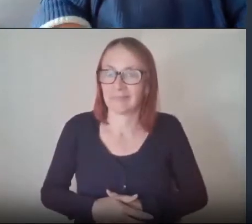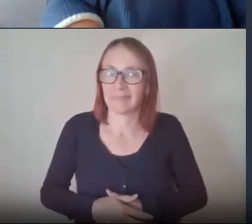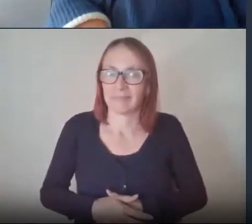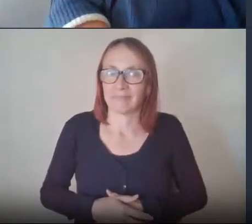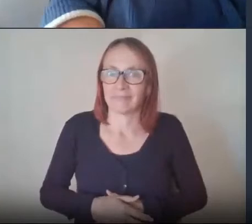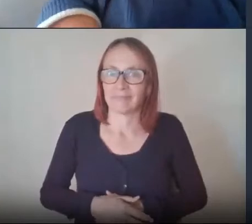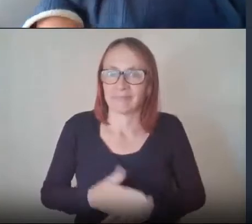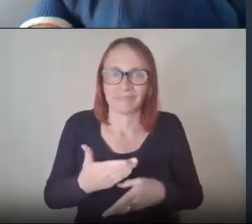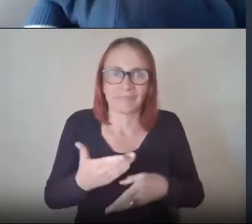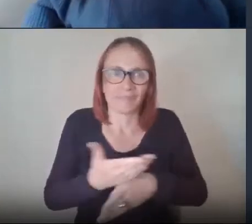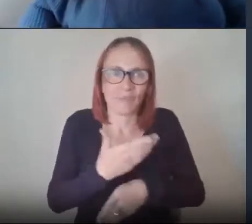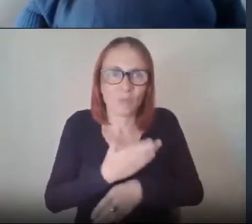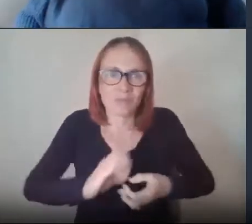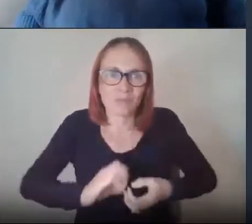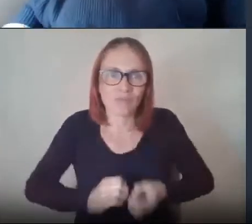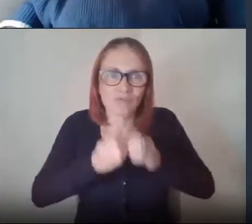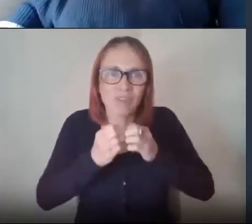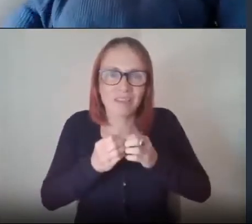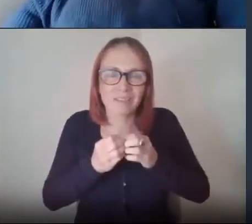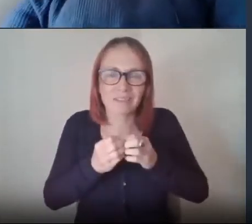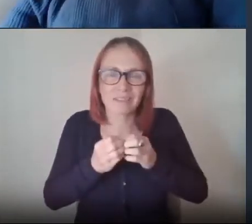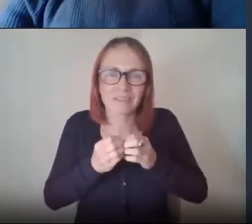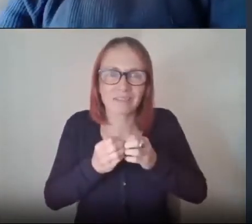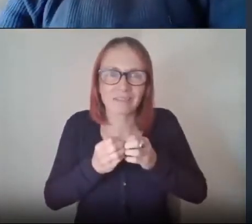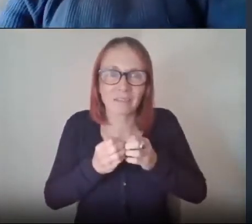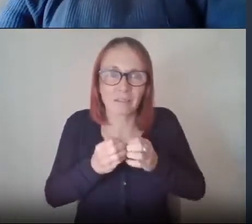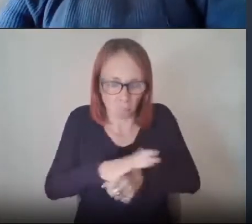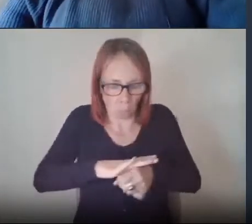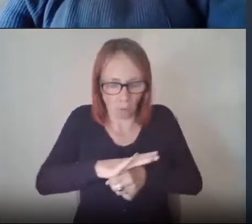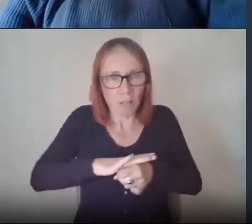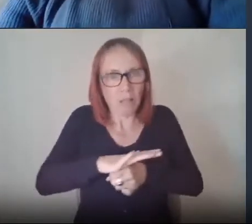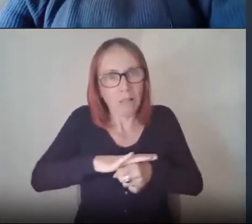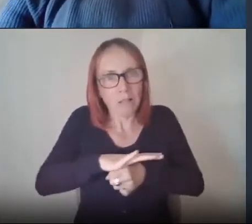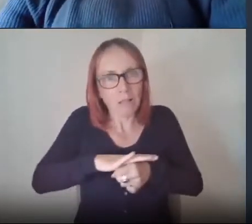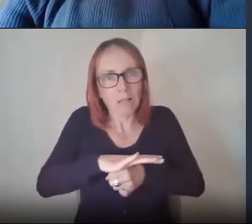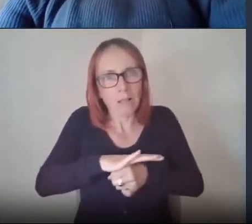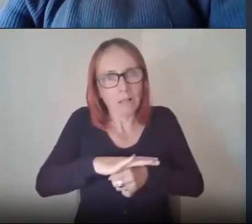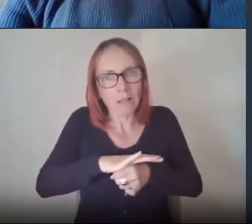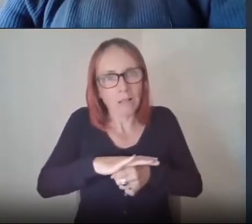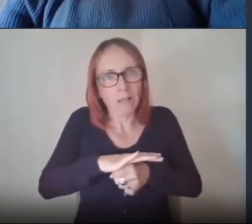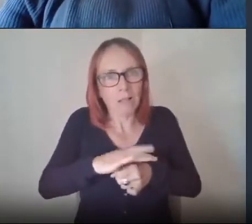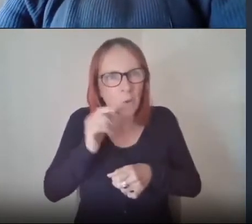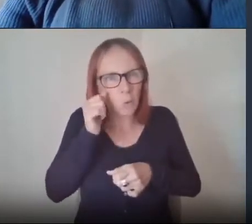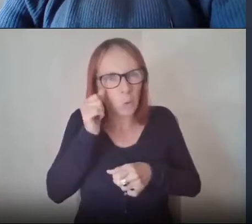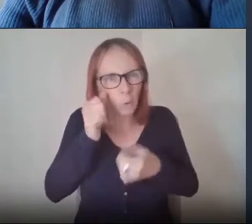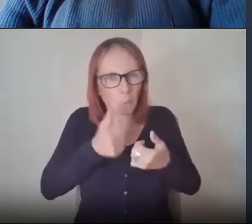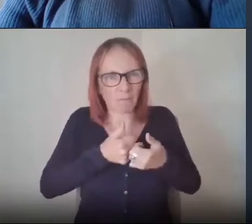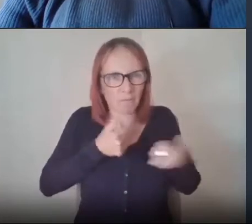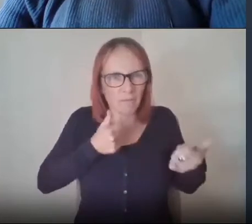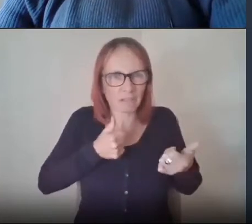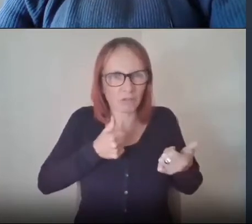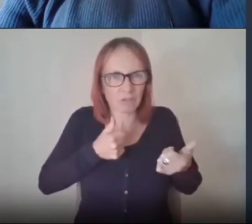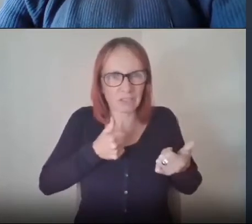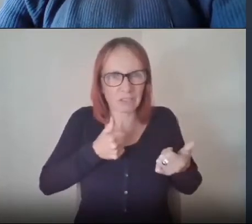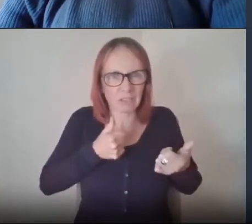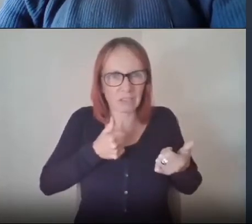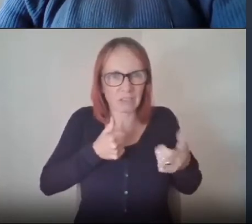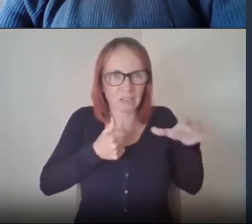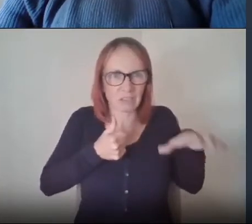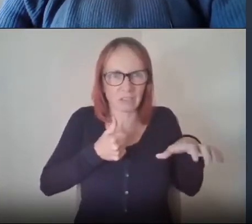created uh on your doorstep you know factories and housing were cheap by jowl